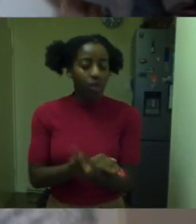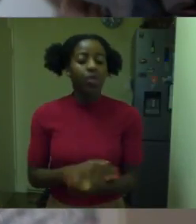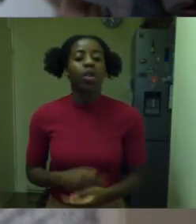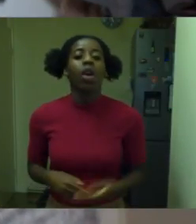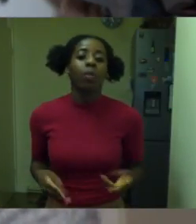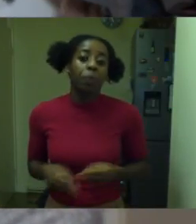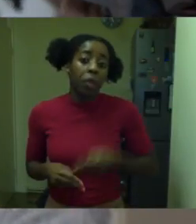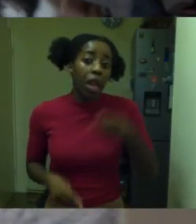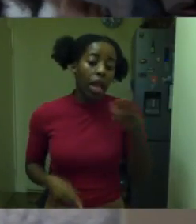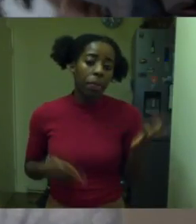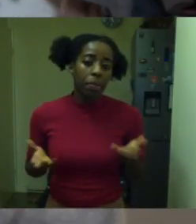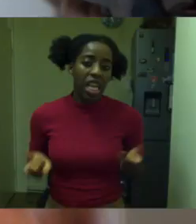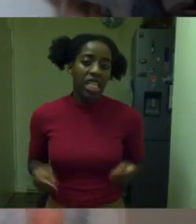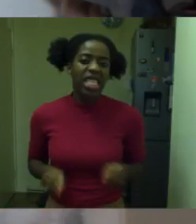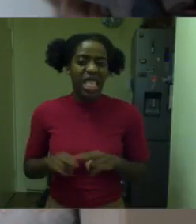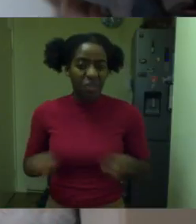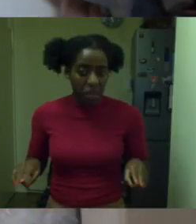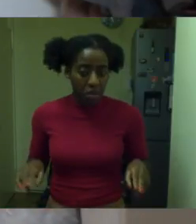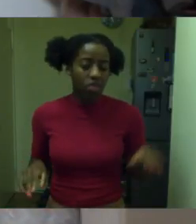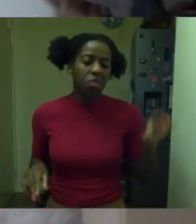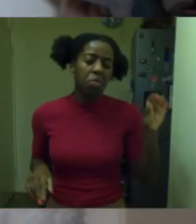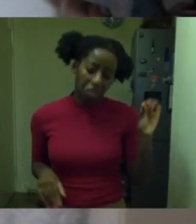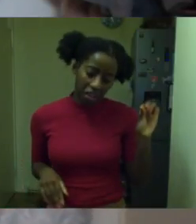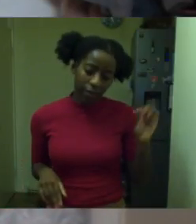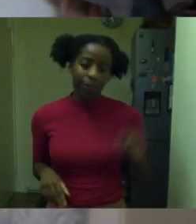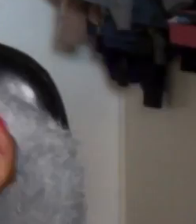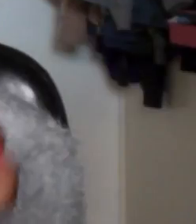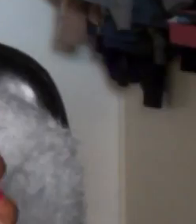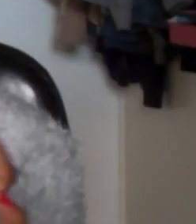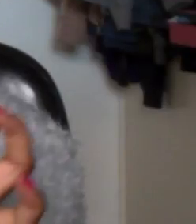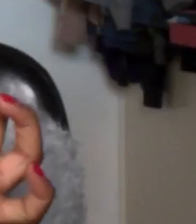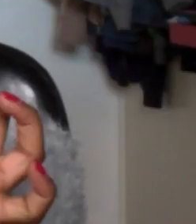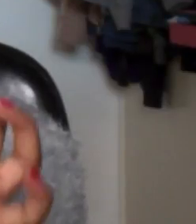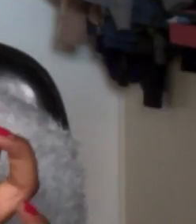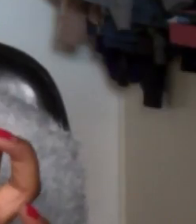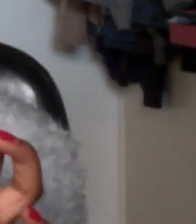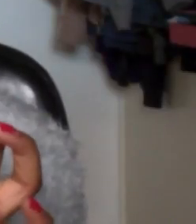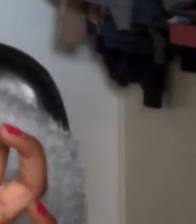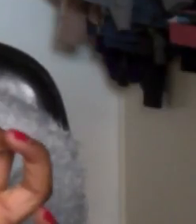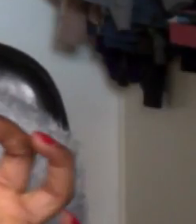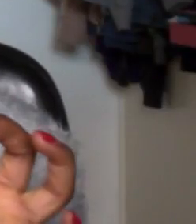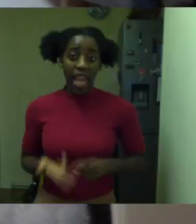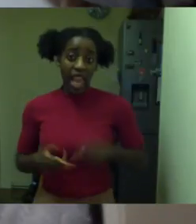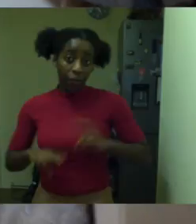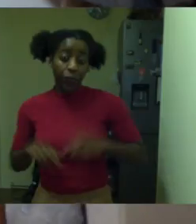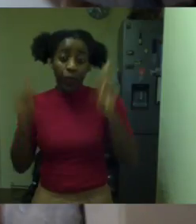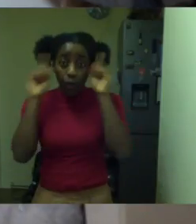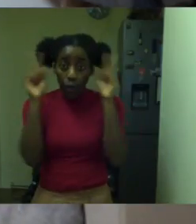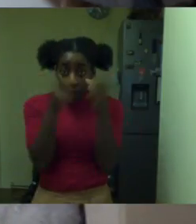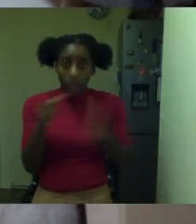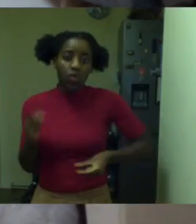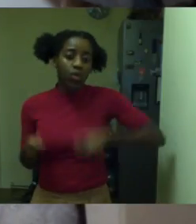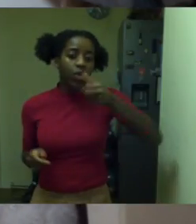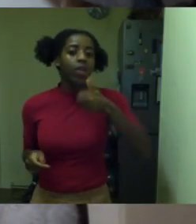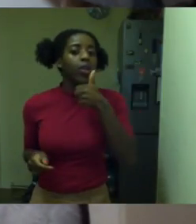So the chances of there being black plays or Asian plays are very minuscule. If